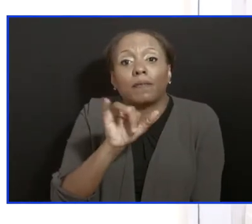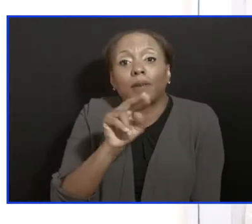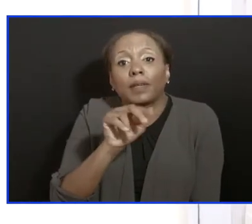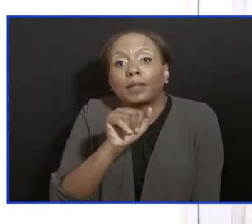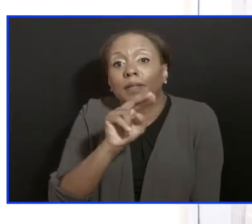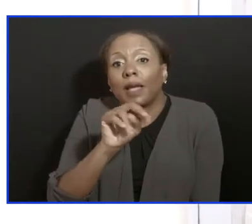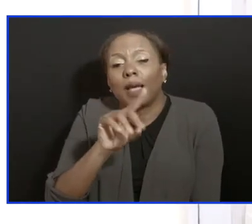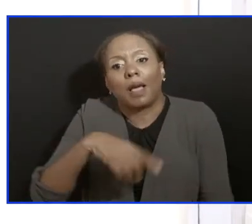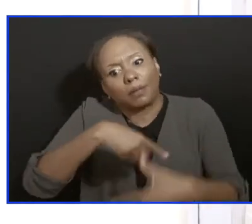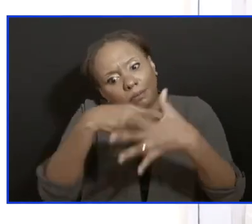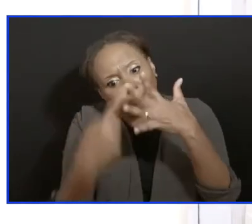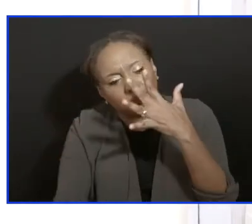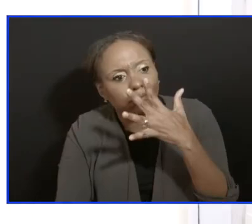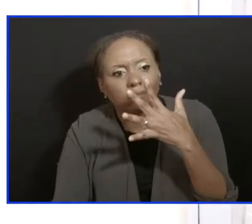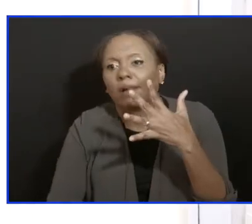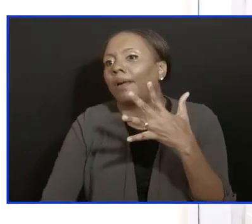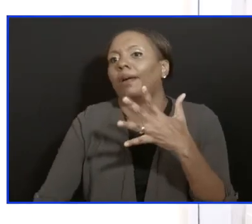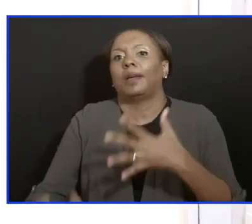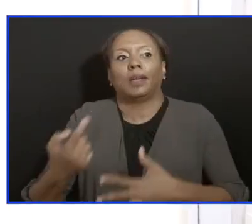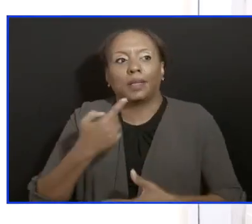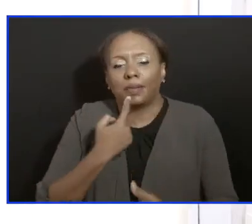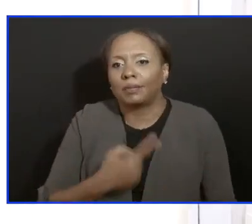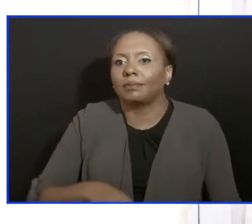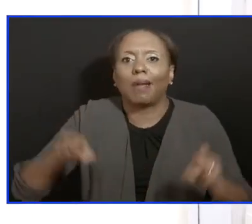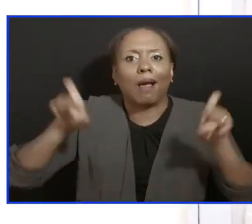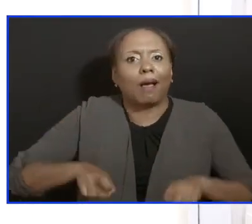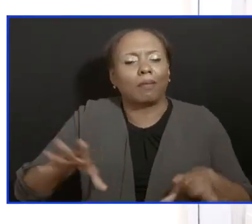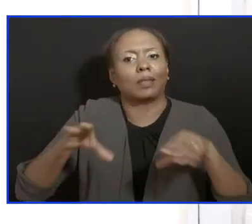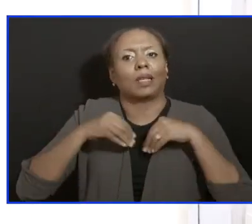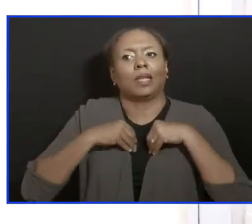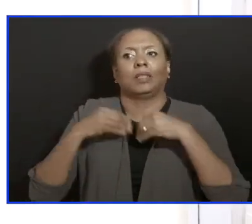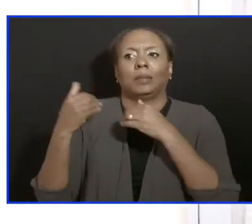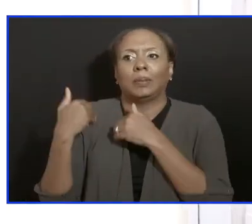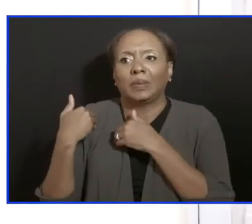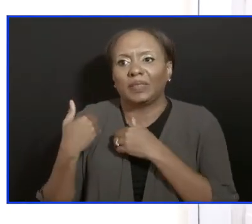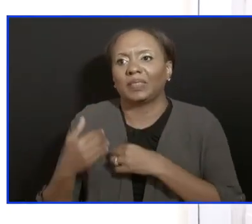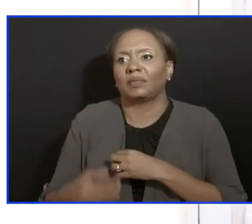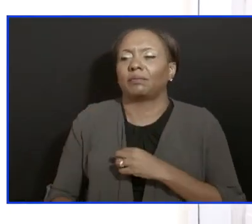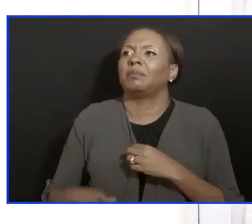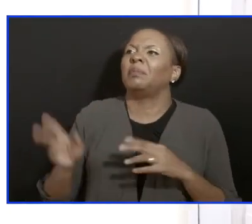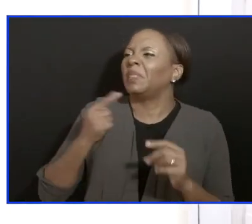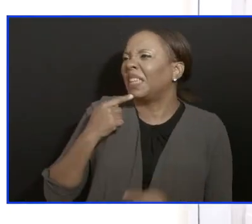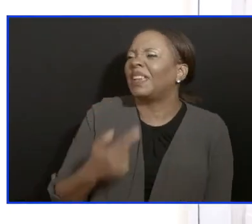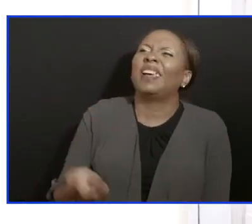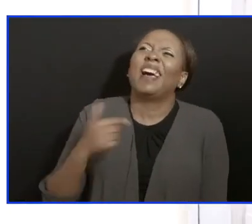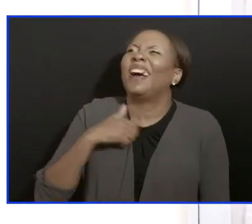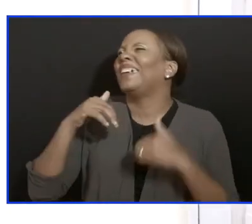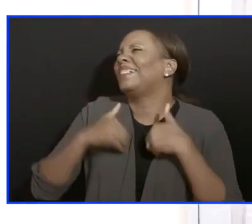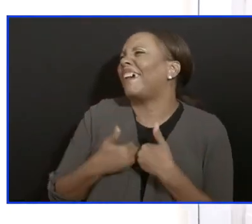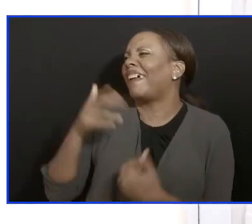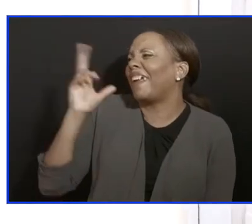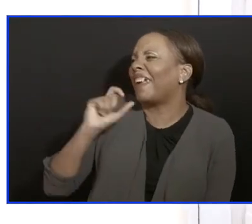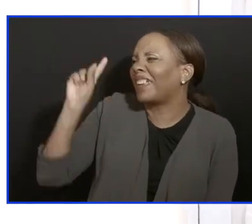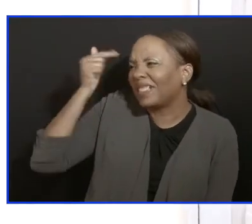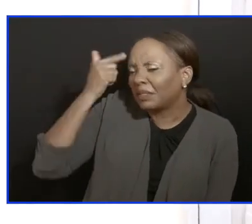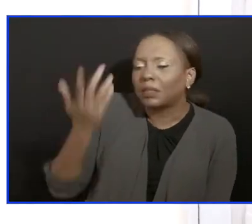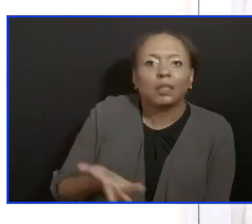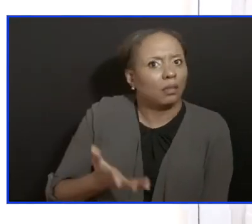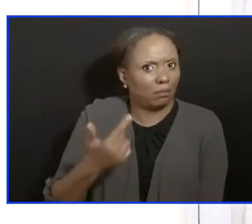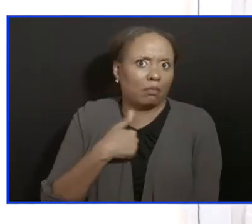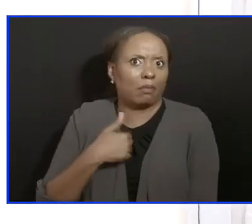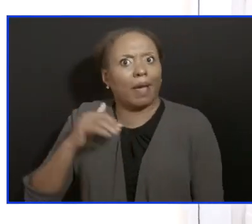that this is the conversation that we're going to keep having. And there's some people, I hear you, you're tired hearing us, sometimes I'm tired talking too.